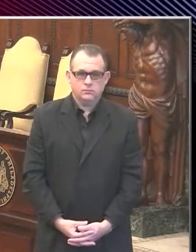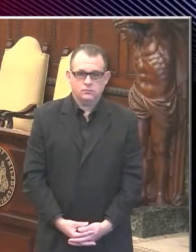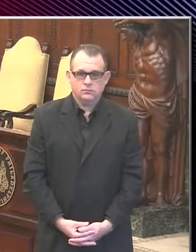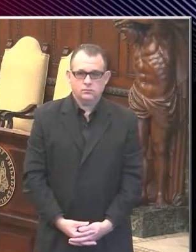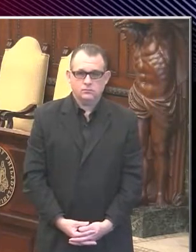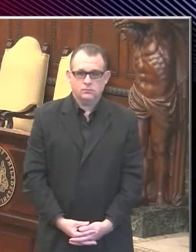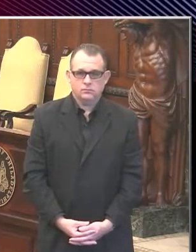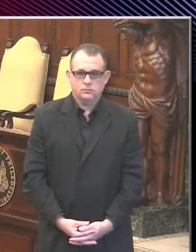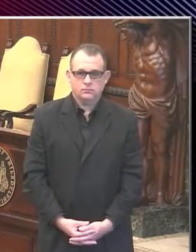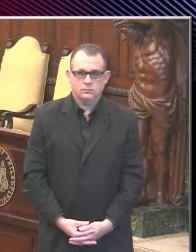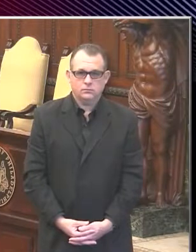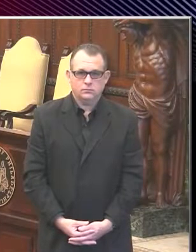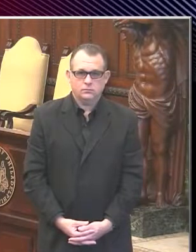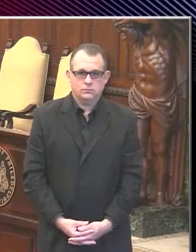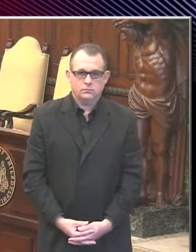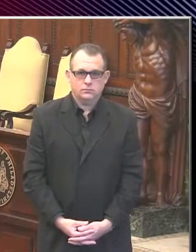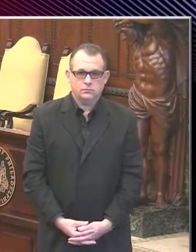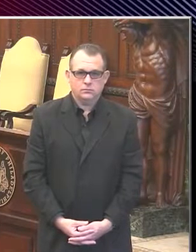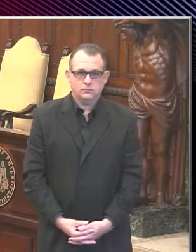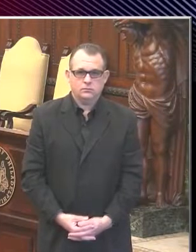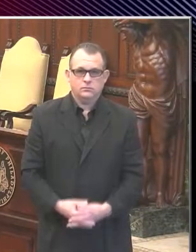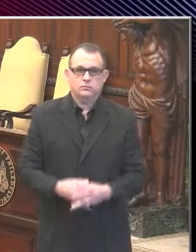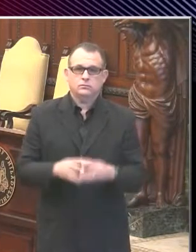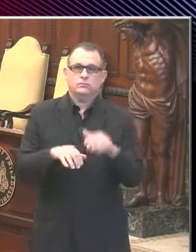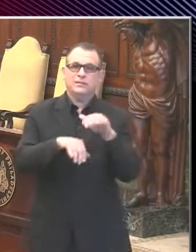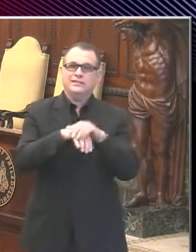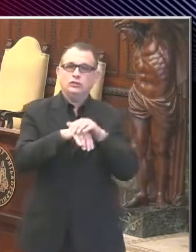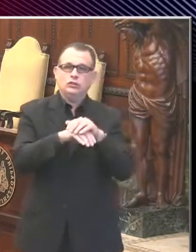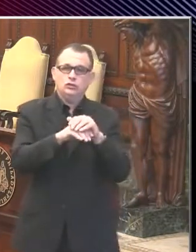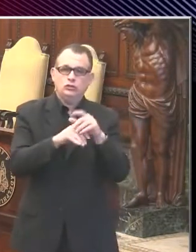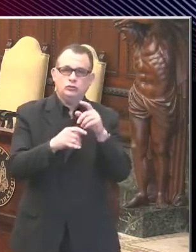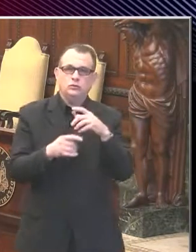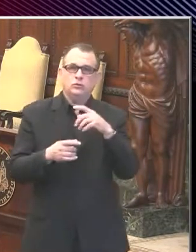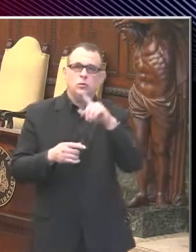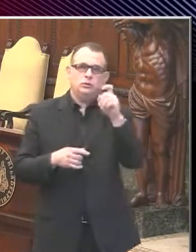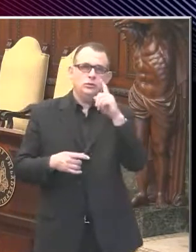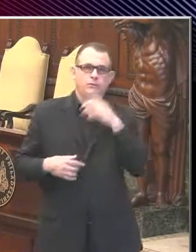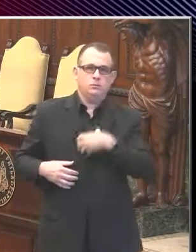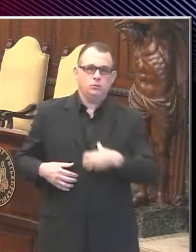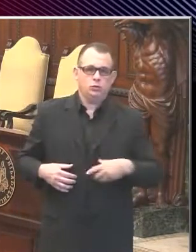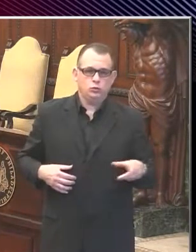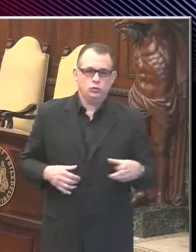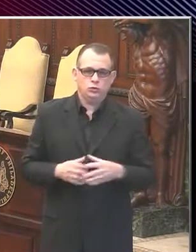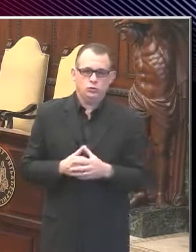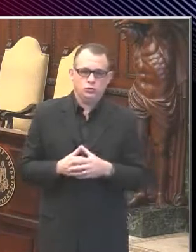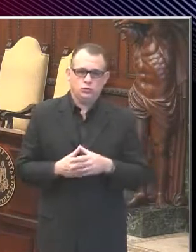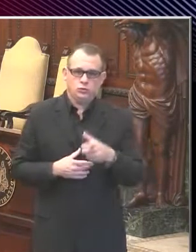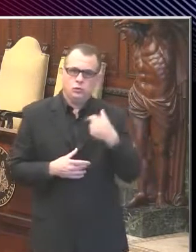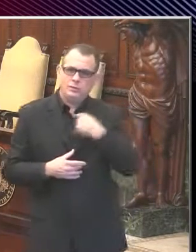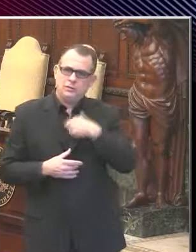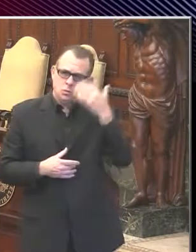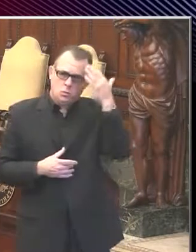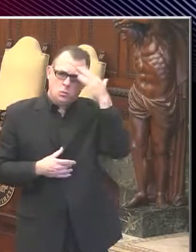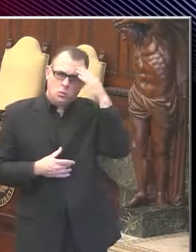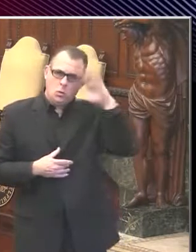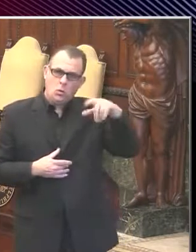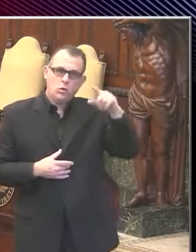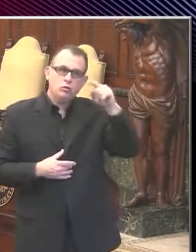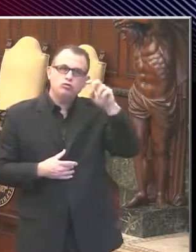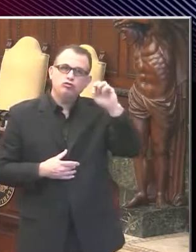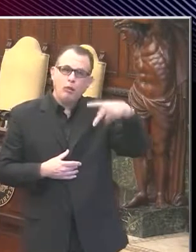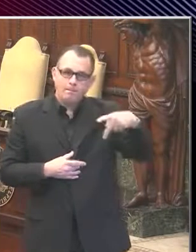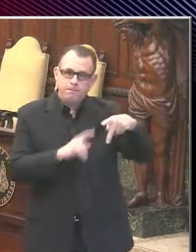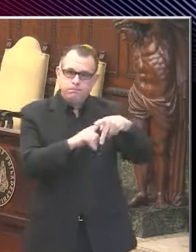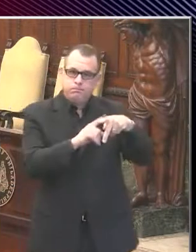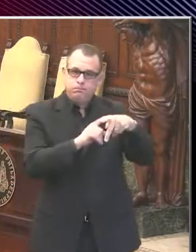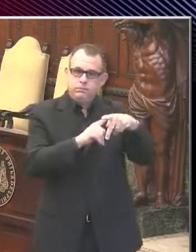Gracias. This question is for Mayor Kenney. We know now that President Trump has signed an executive order suspending work visas,